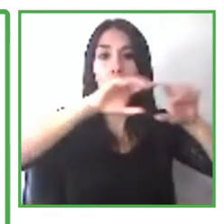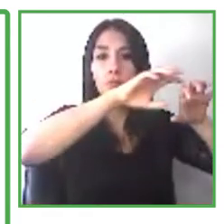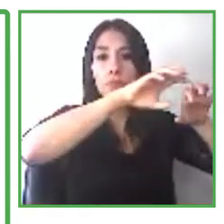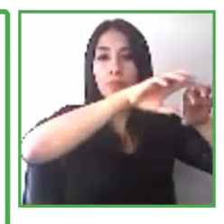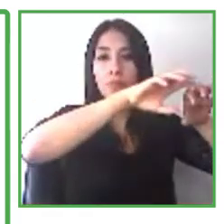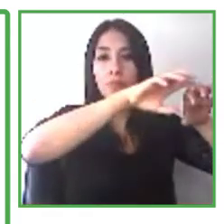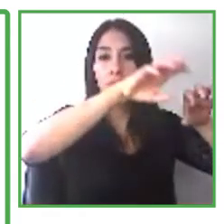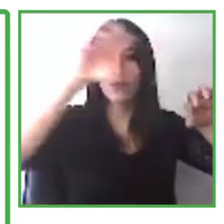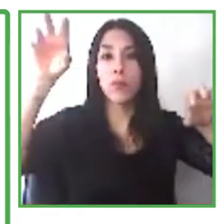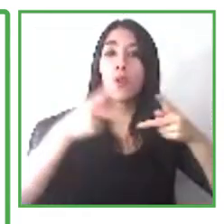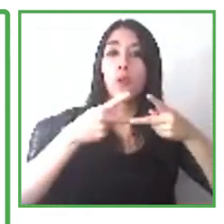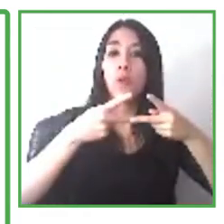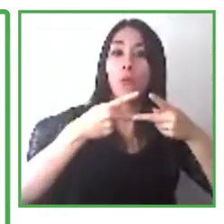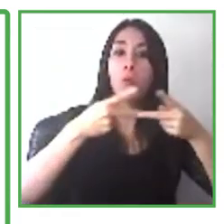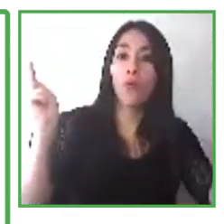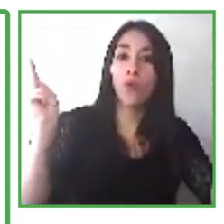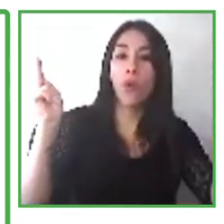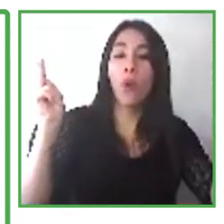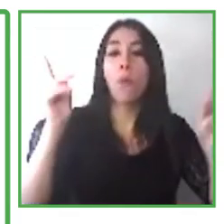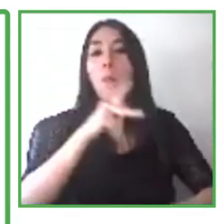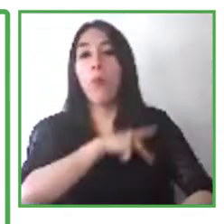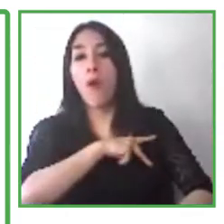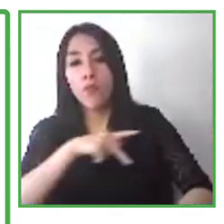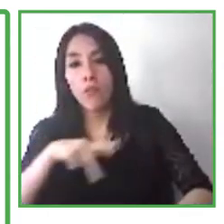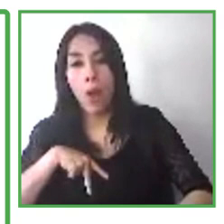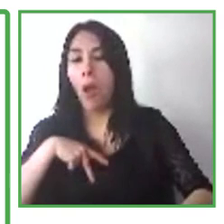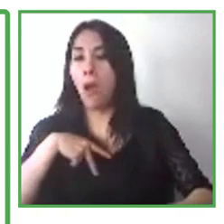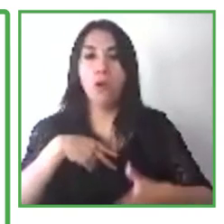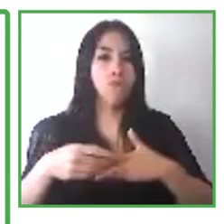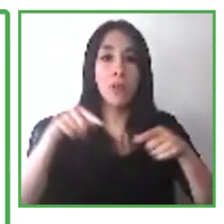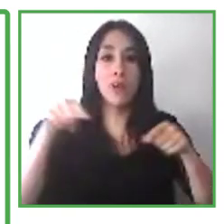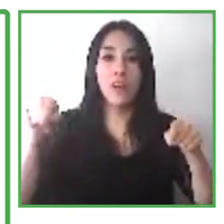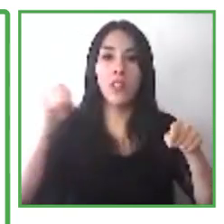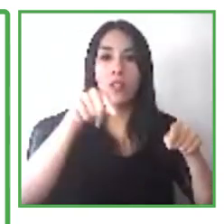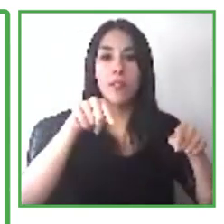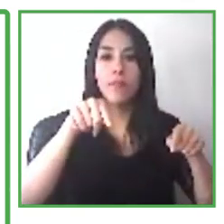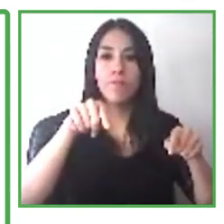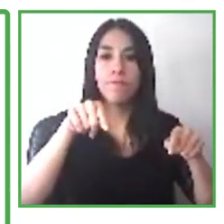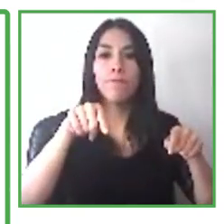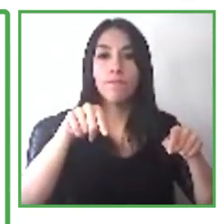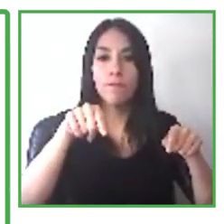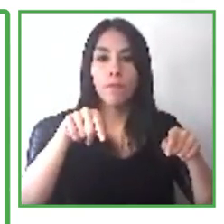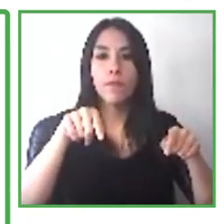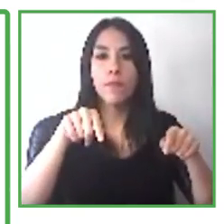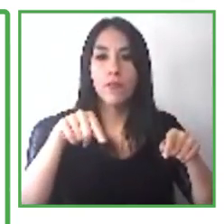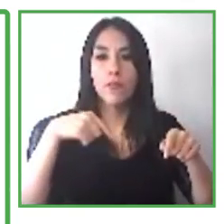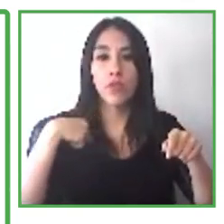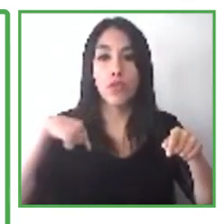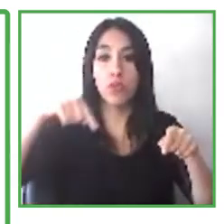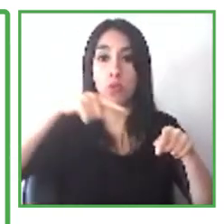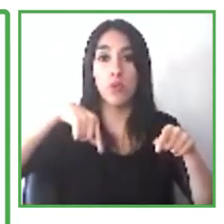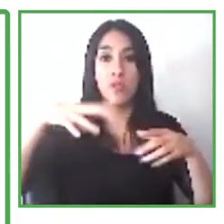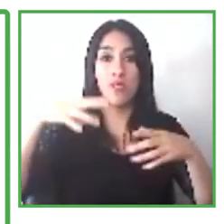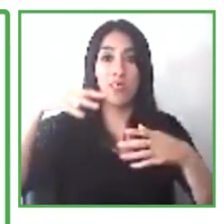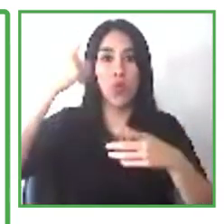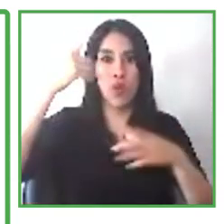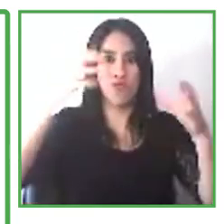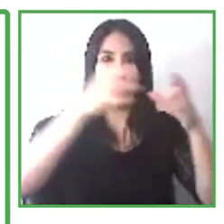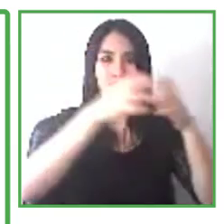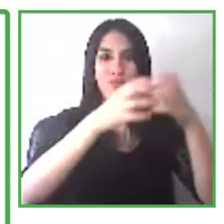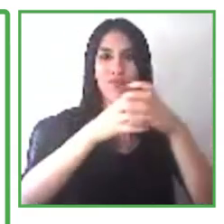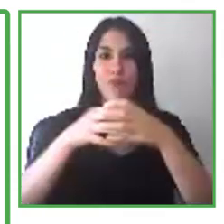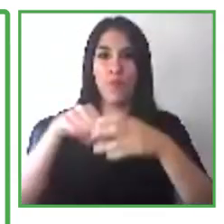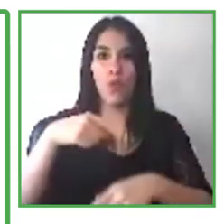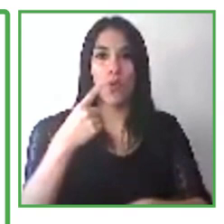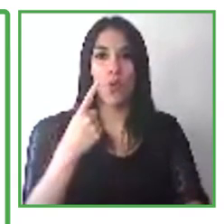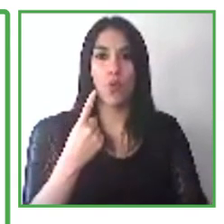Systems headquartered here in Washington, DC. The Trust has implemented projects in virtually the entire Latin America and the Caribbean region,